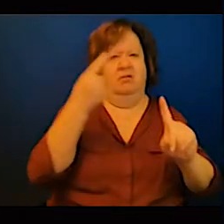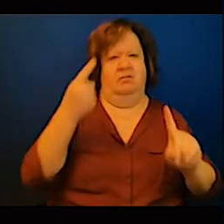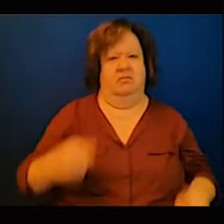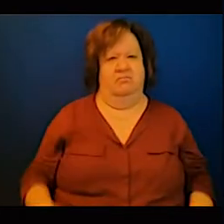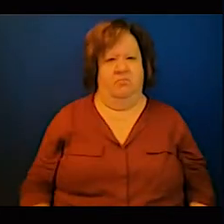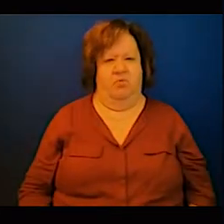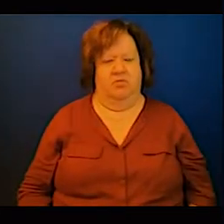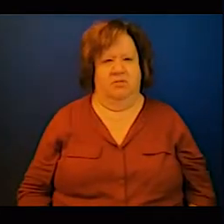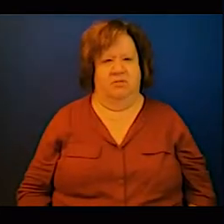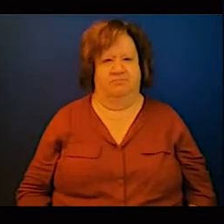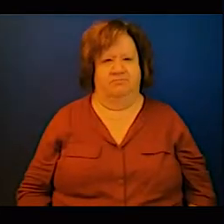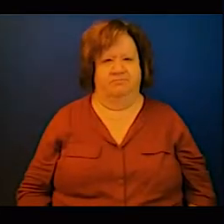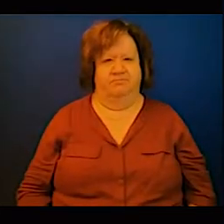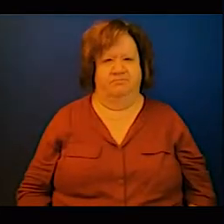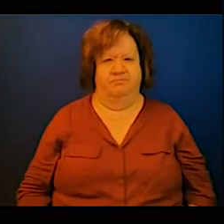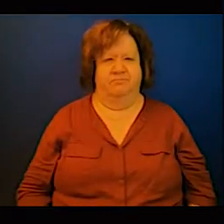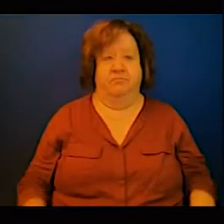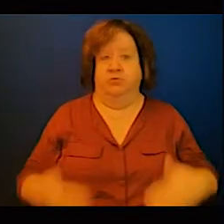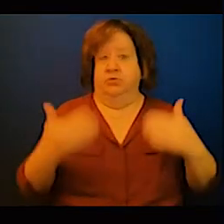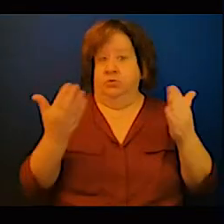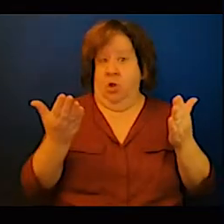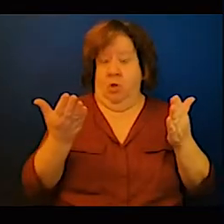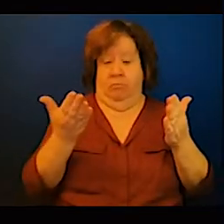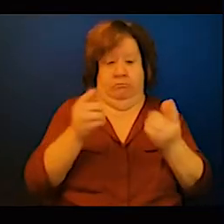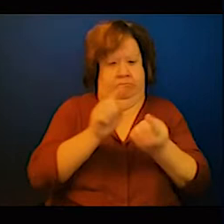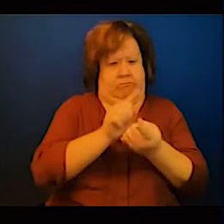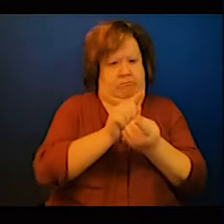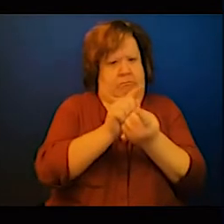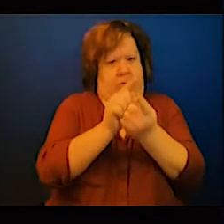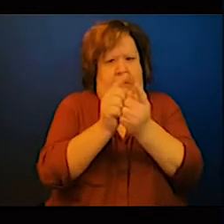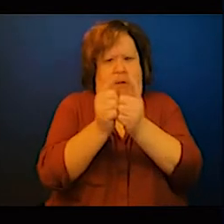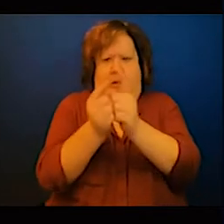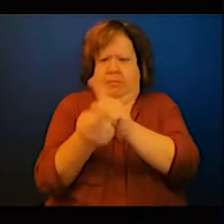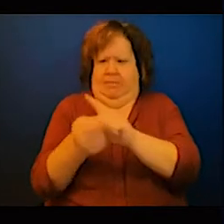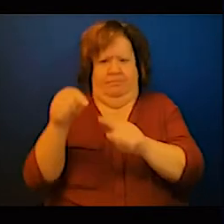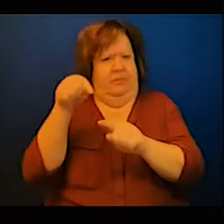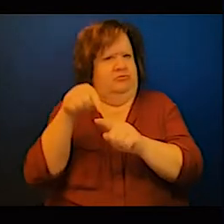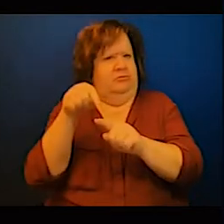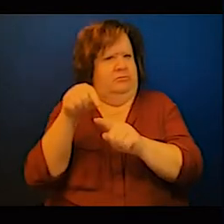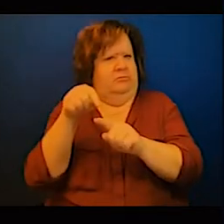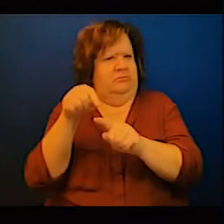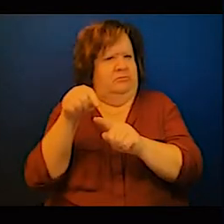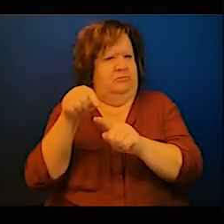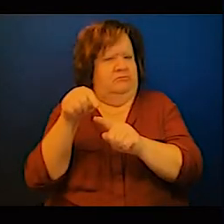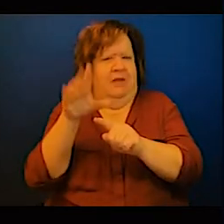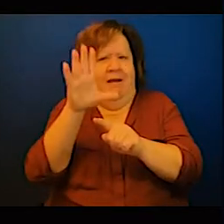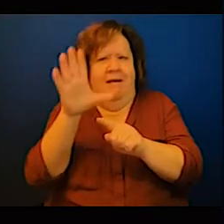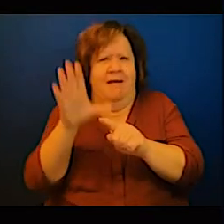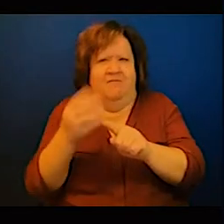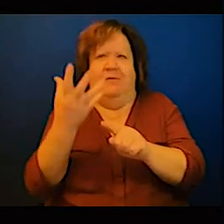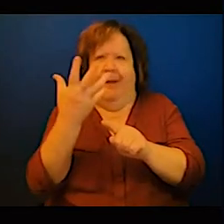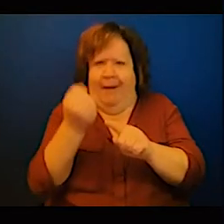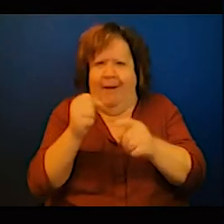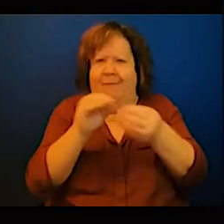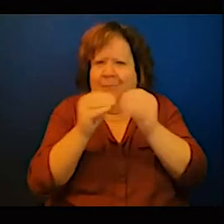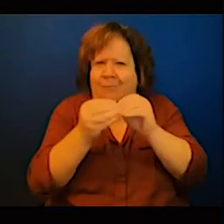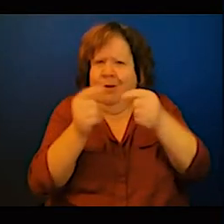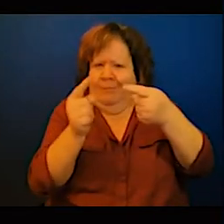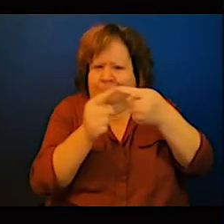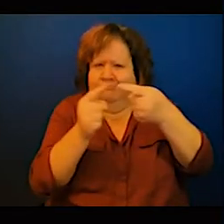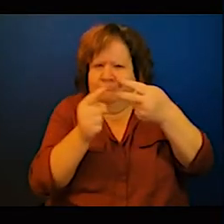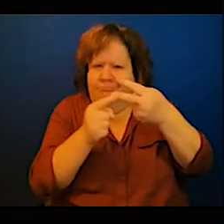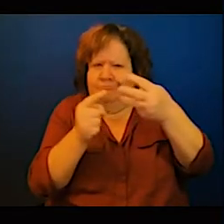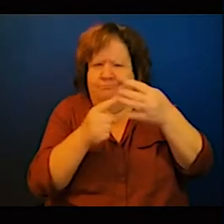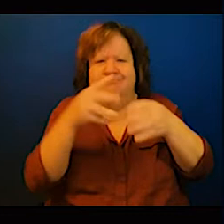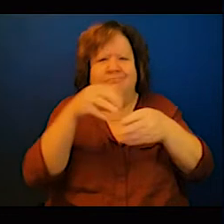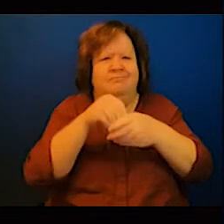with in developing their NDCs and kind of looking at the climate issues that African